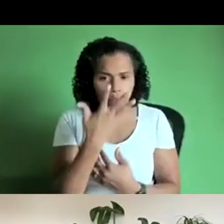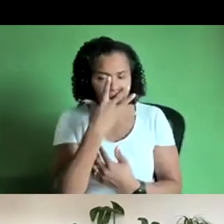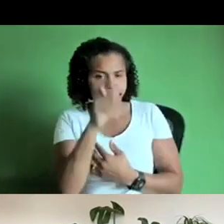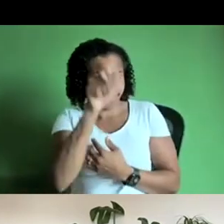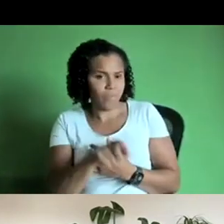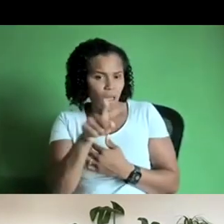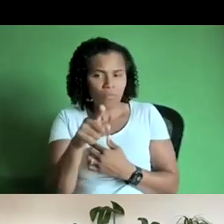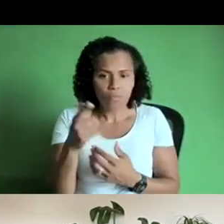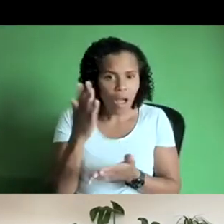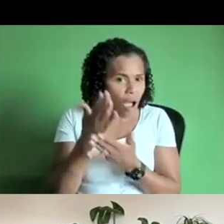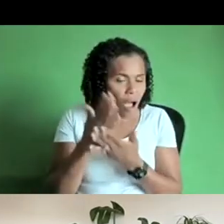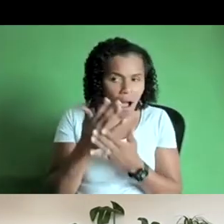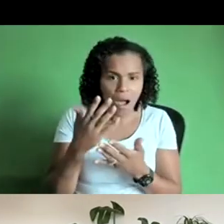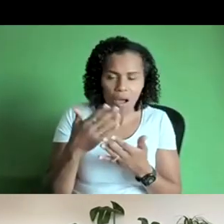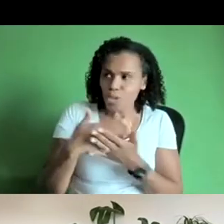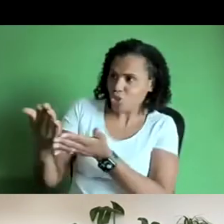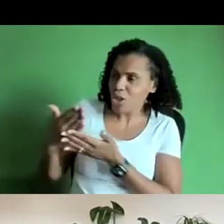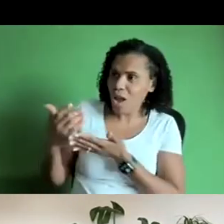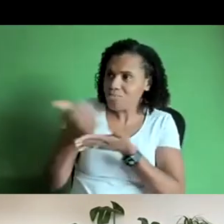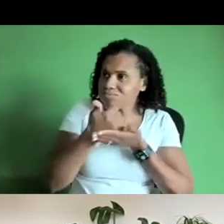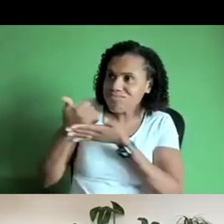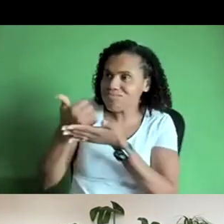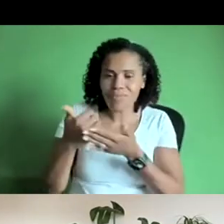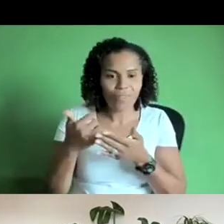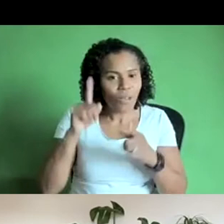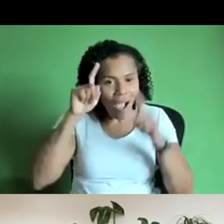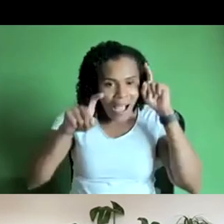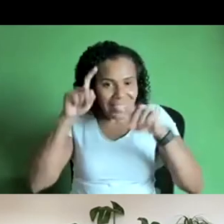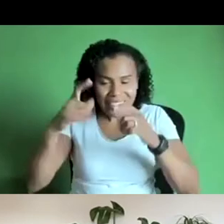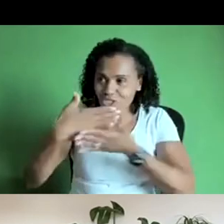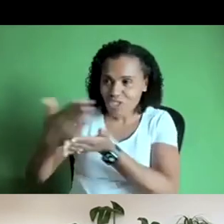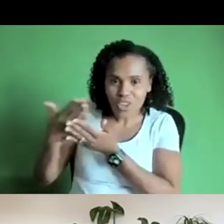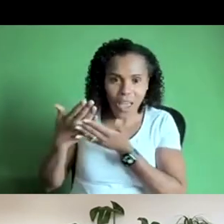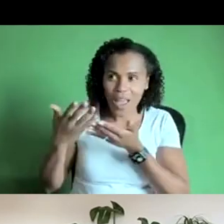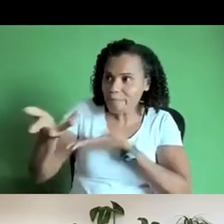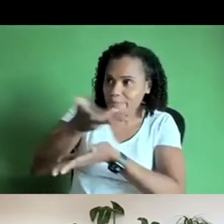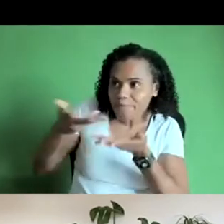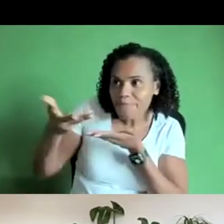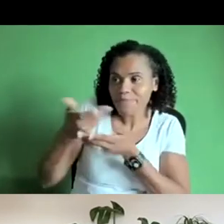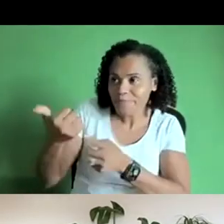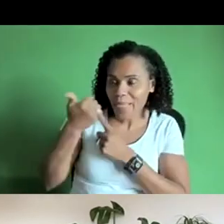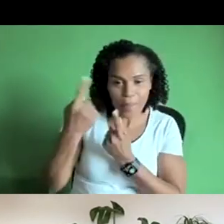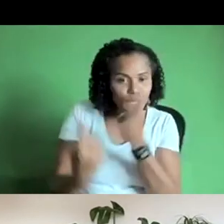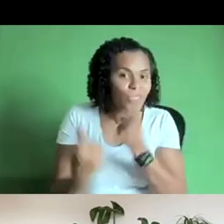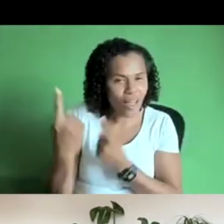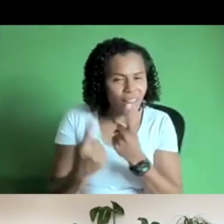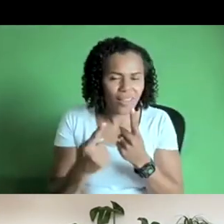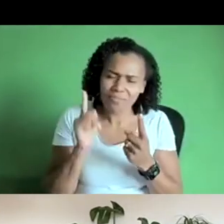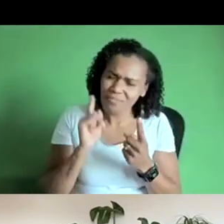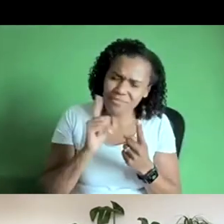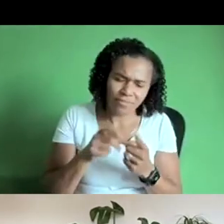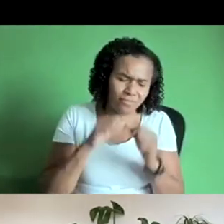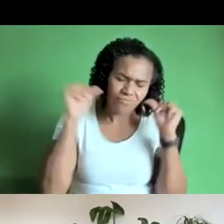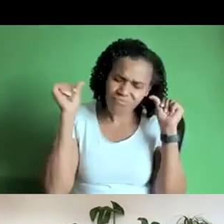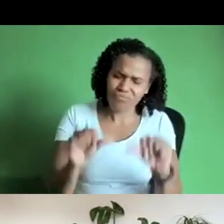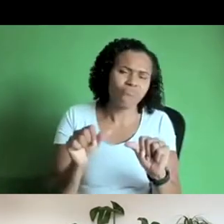and share the ideas that you have and um and and that's what i like about it mostly but be